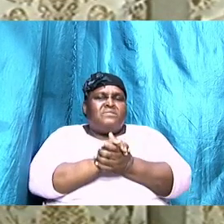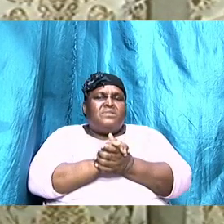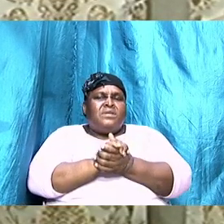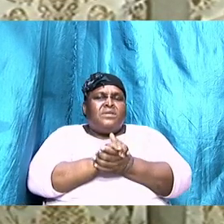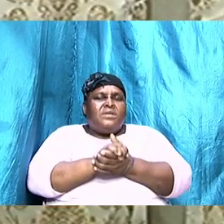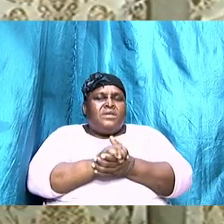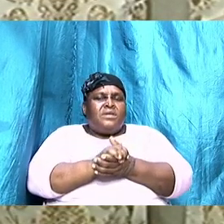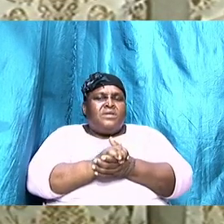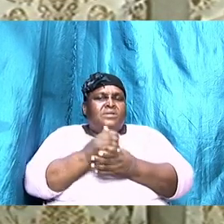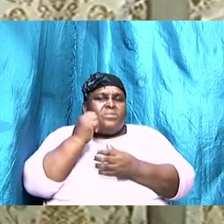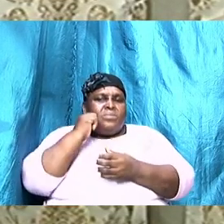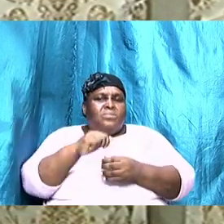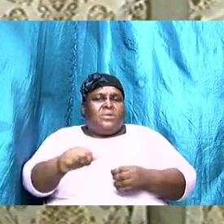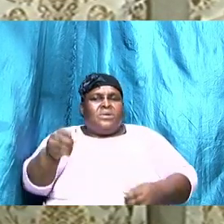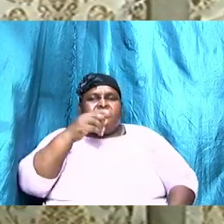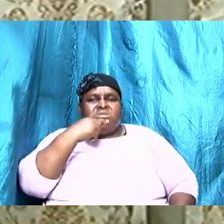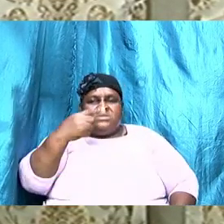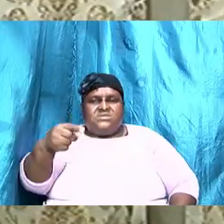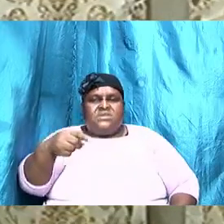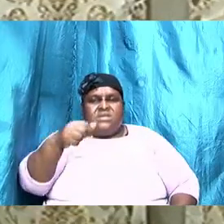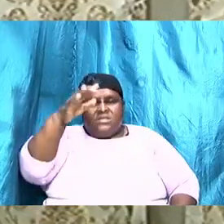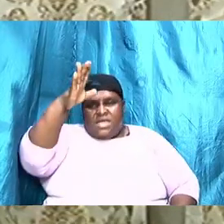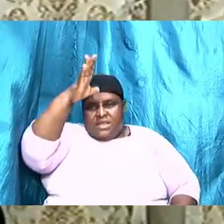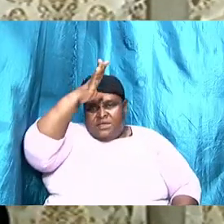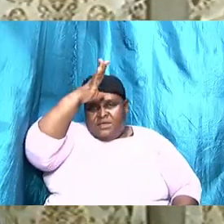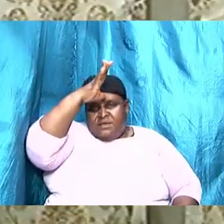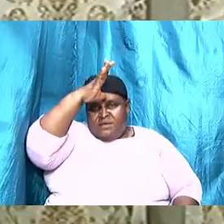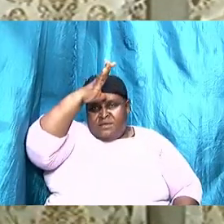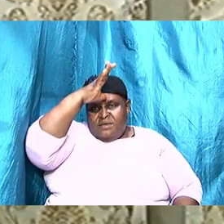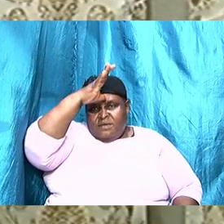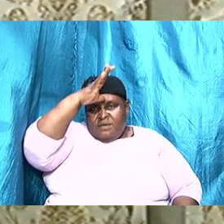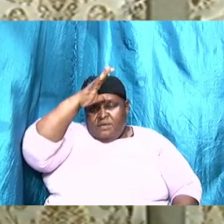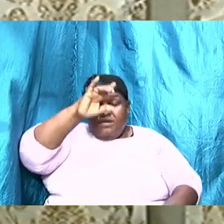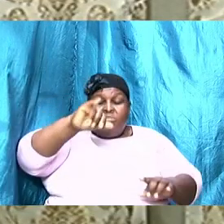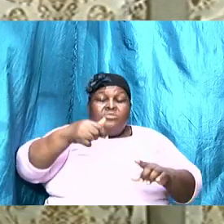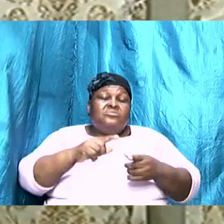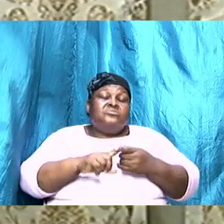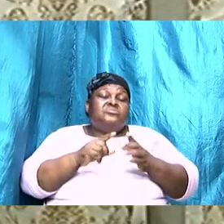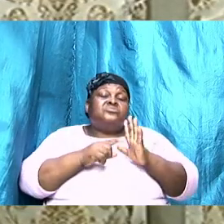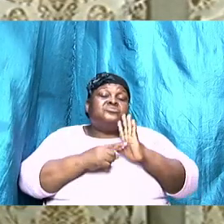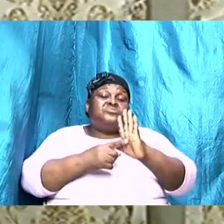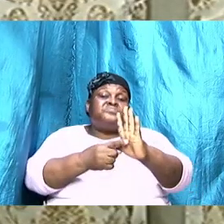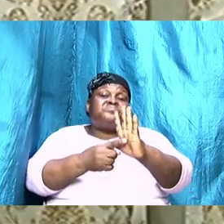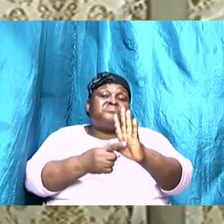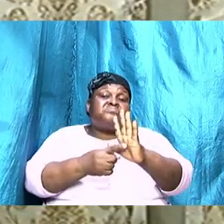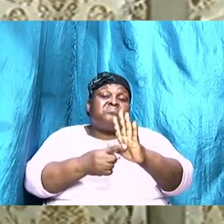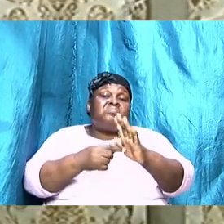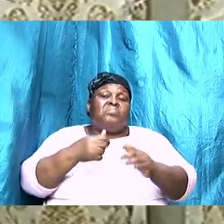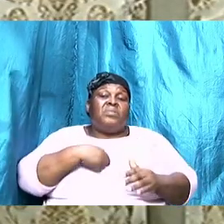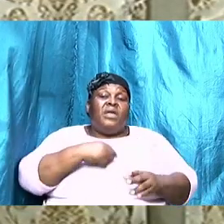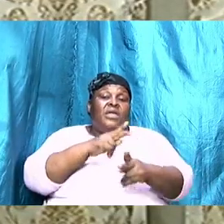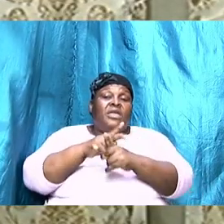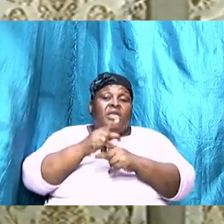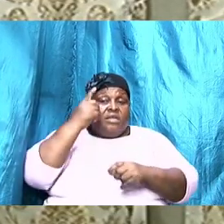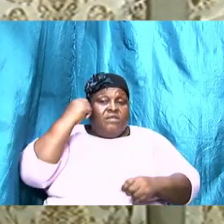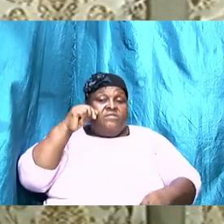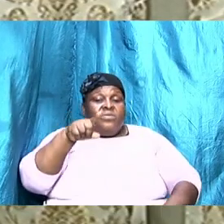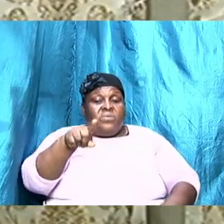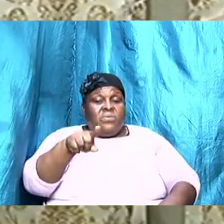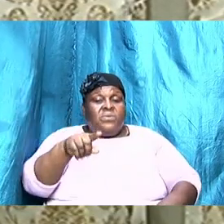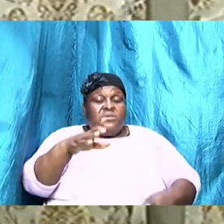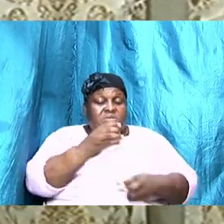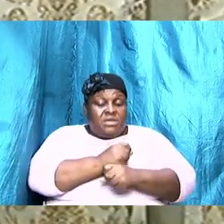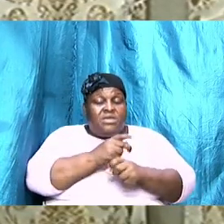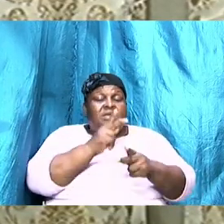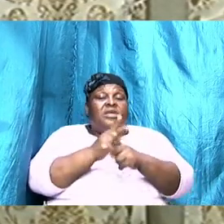and it is not the money and the amount of it but just to show that I care for you and I want to take care of you